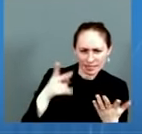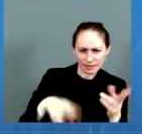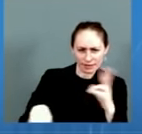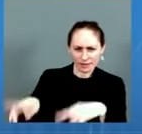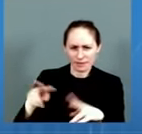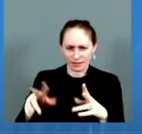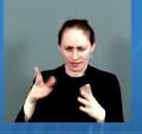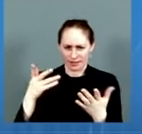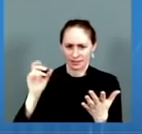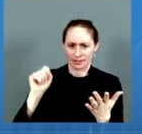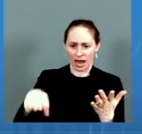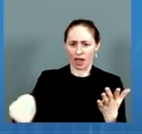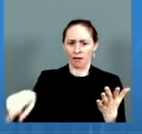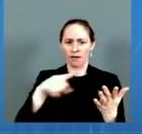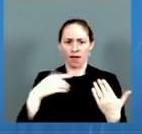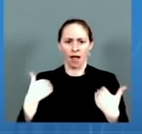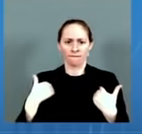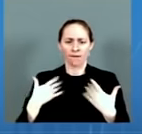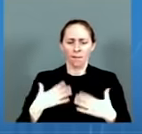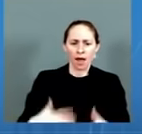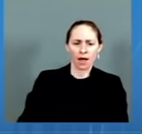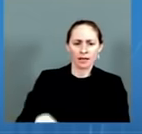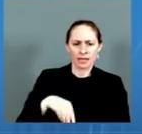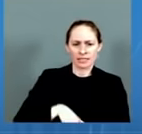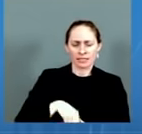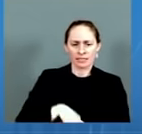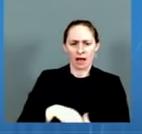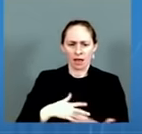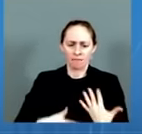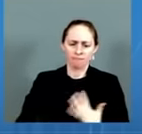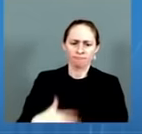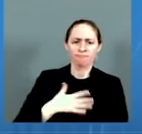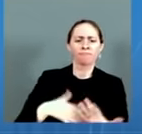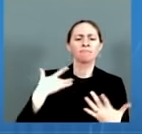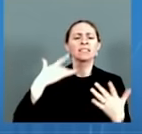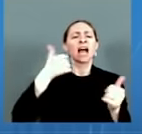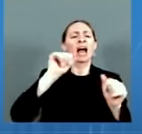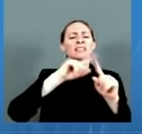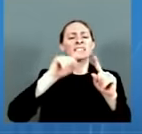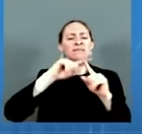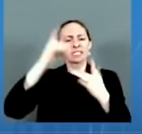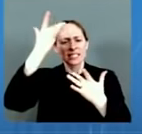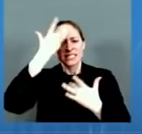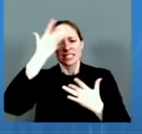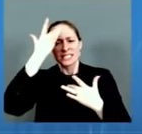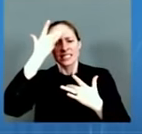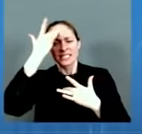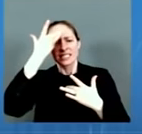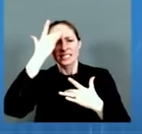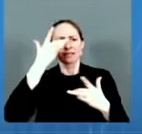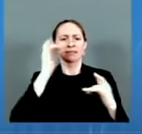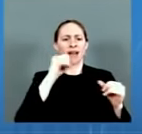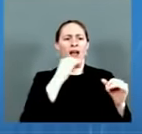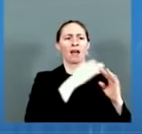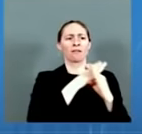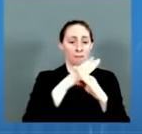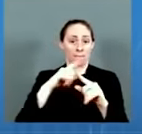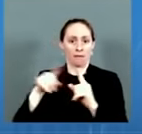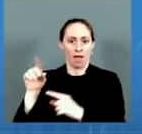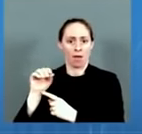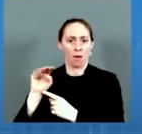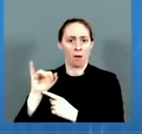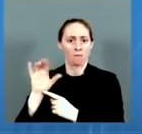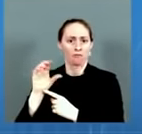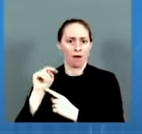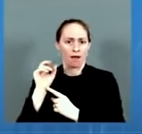part of the panel. However, the two-dose mRNA vaccinated people who received a